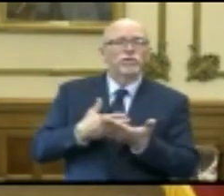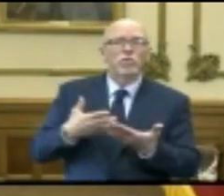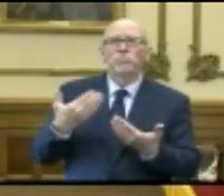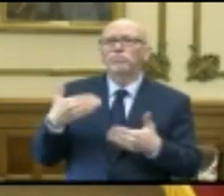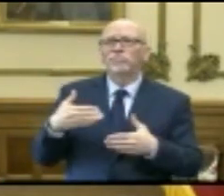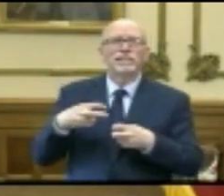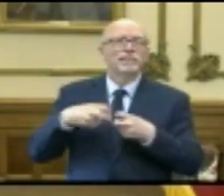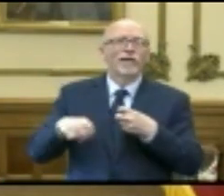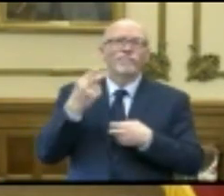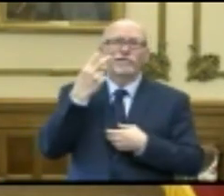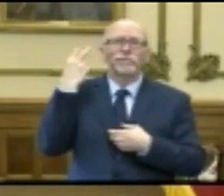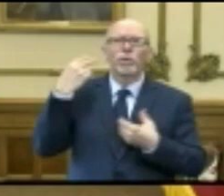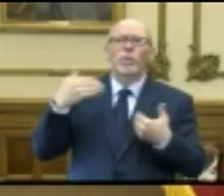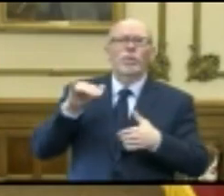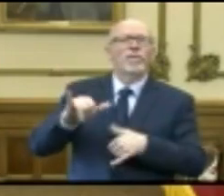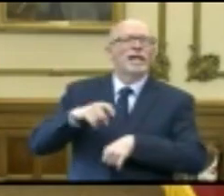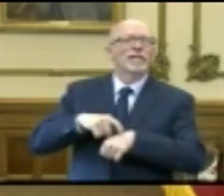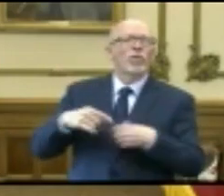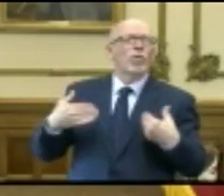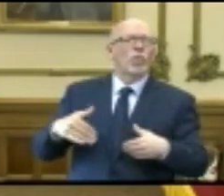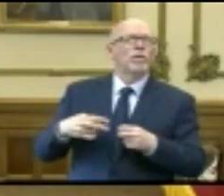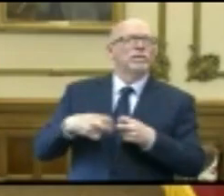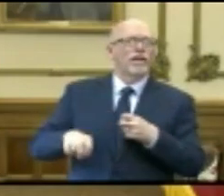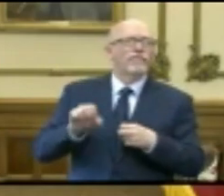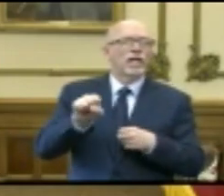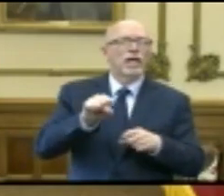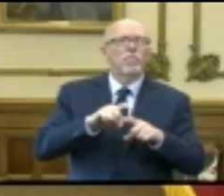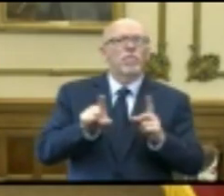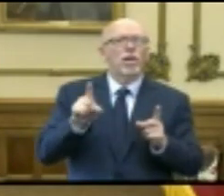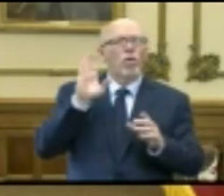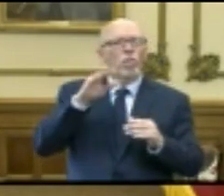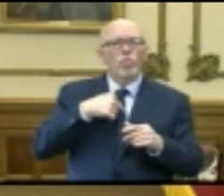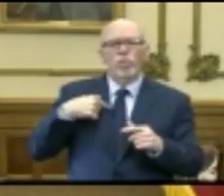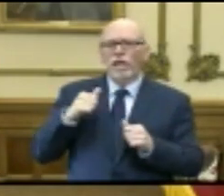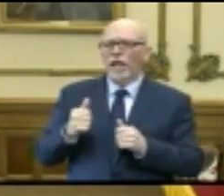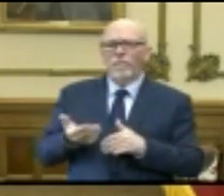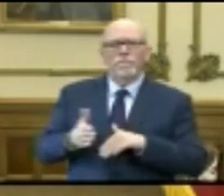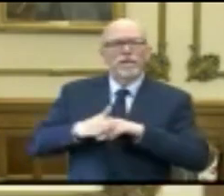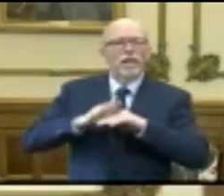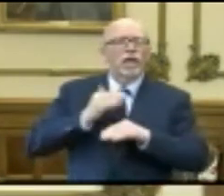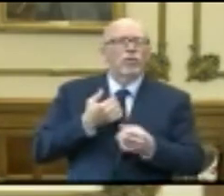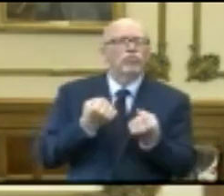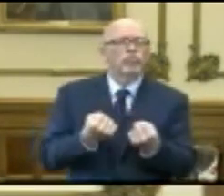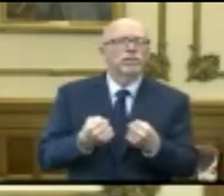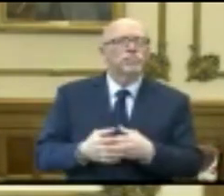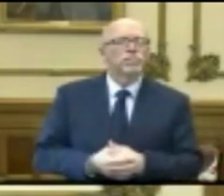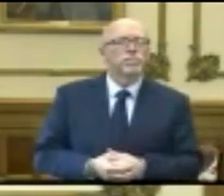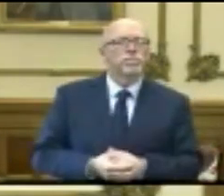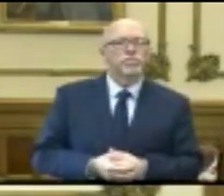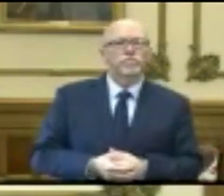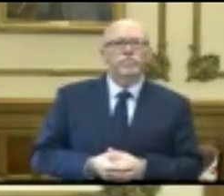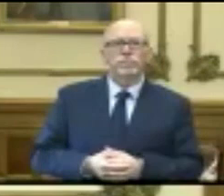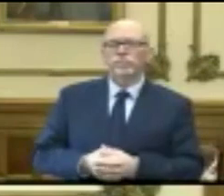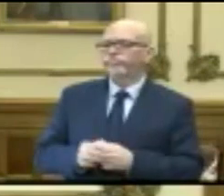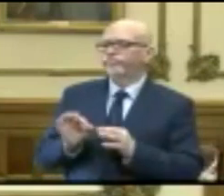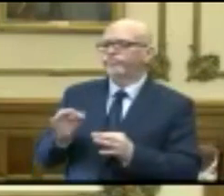I hope we can build on these strengths as well. Well said.